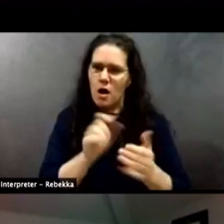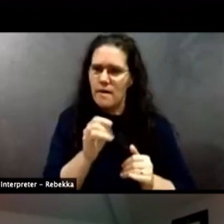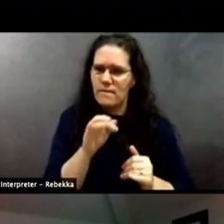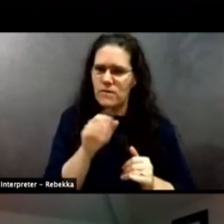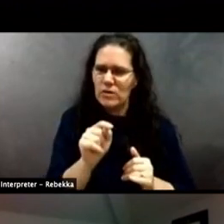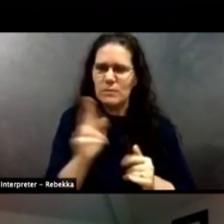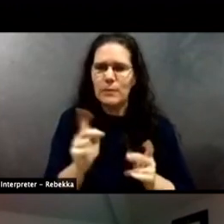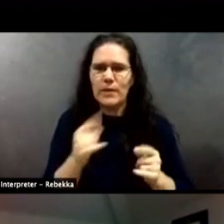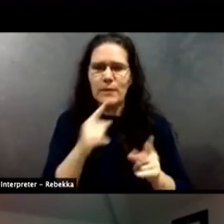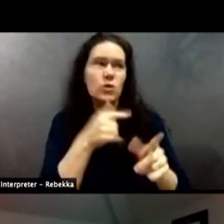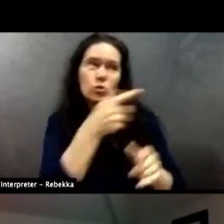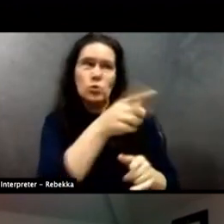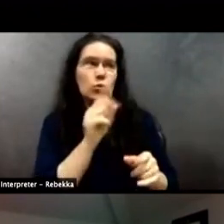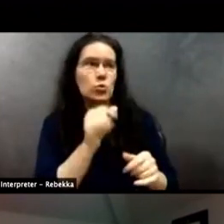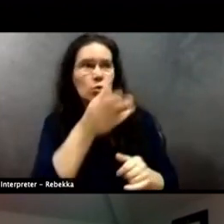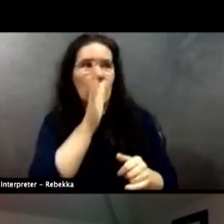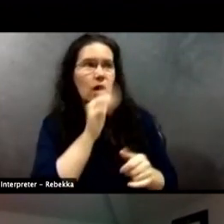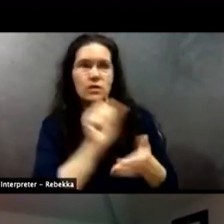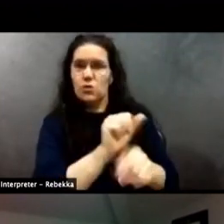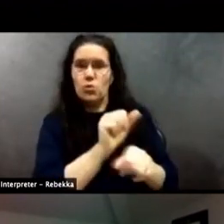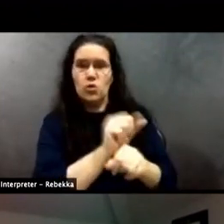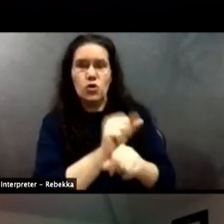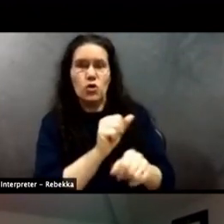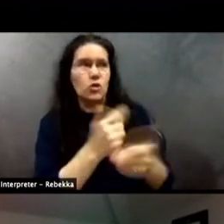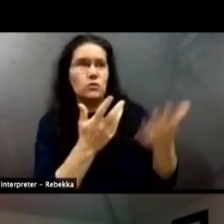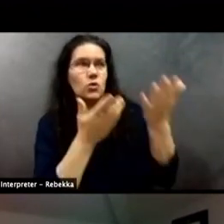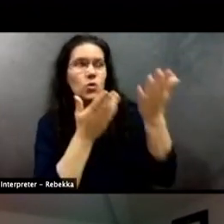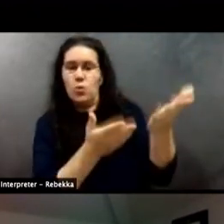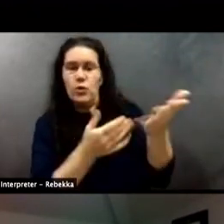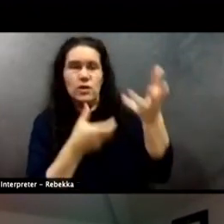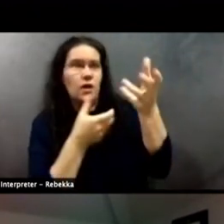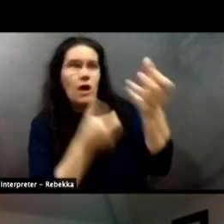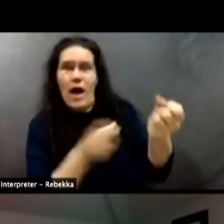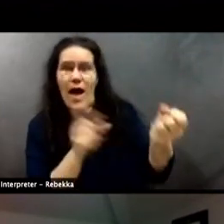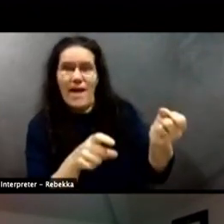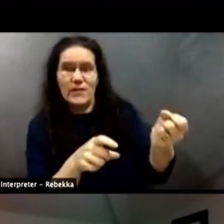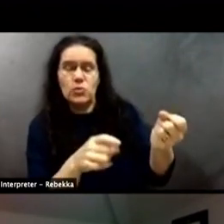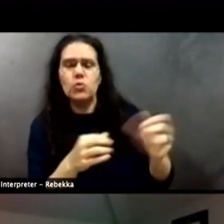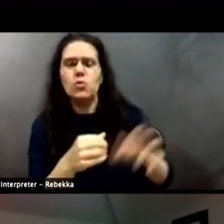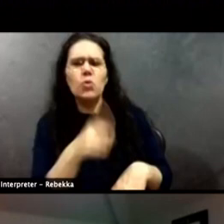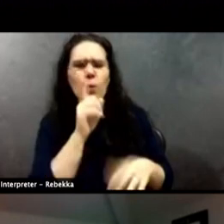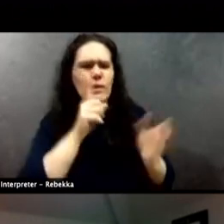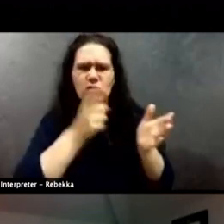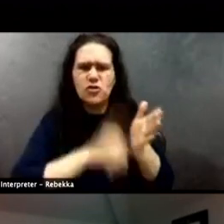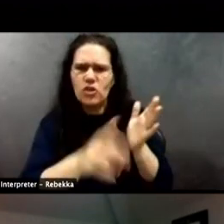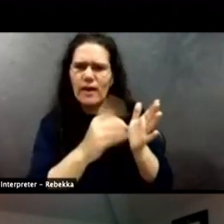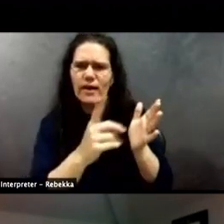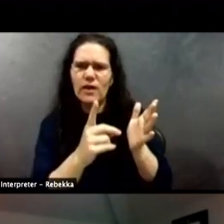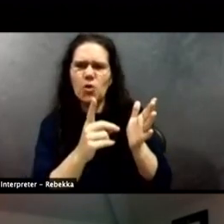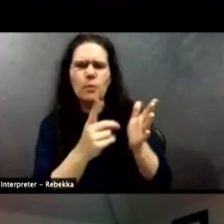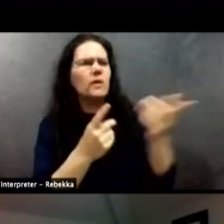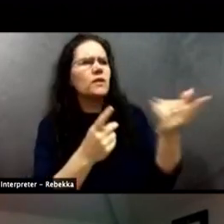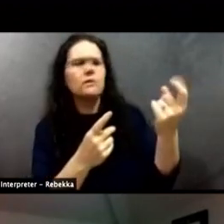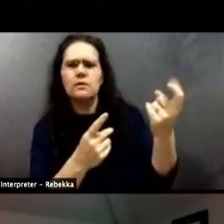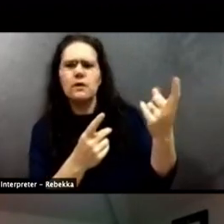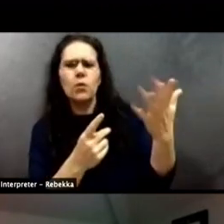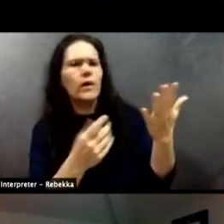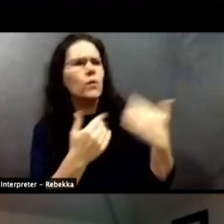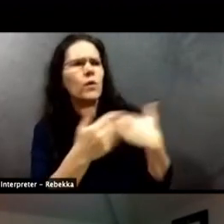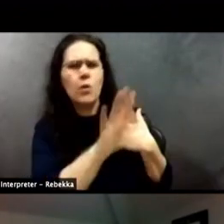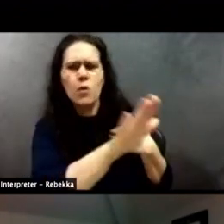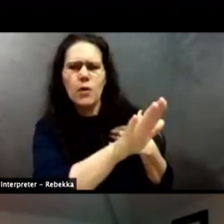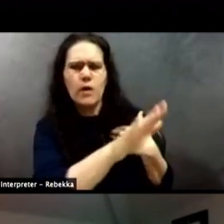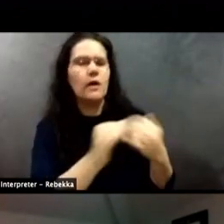checking you, no one's holding you accountable. And then when you're held accountable, you're defensive. So I think that culture that Zane's talking to is what we're